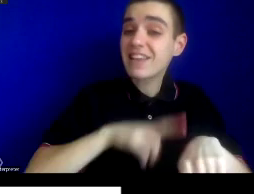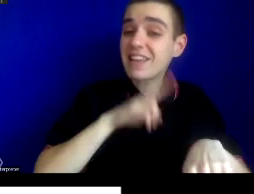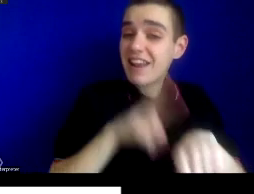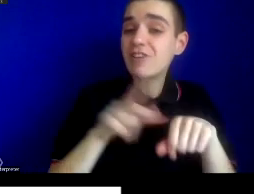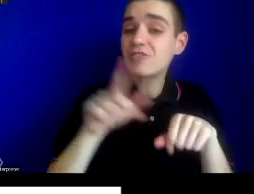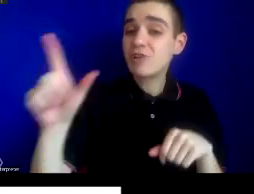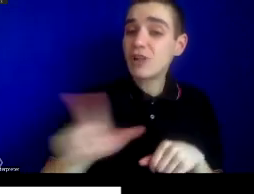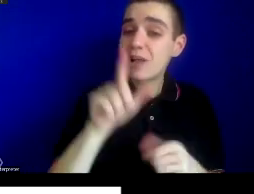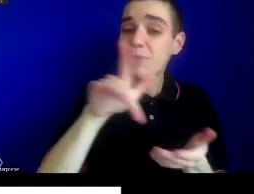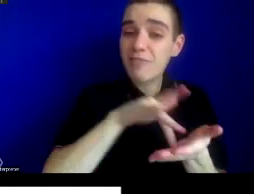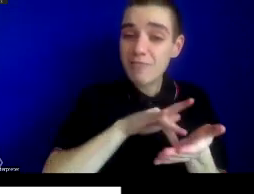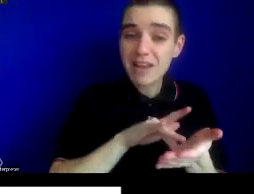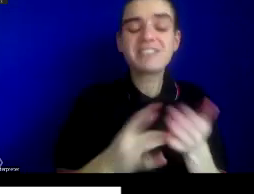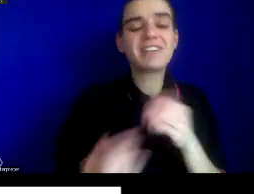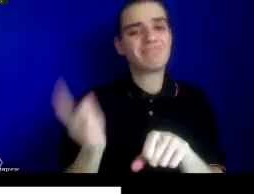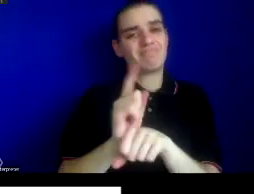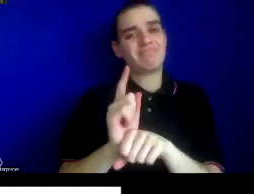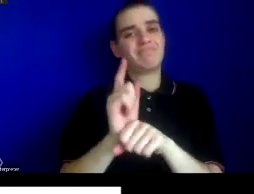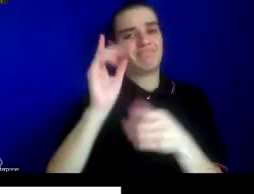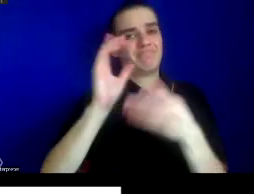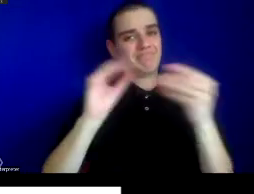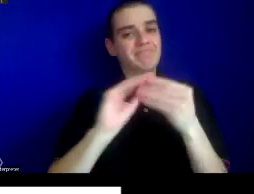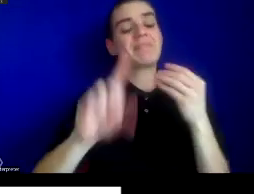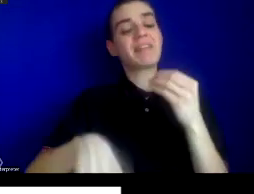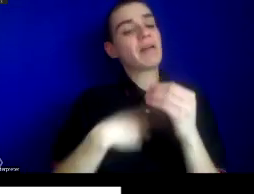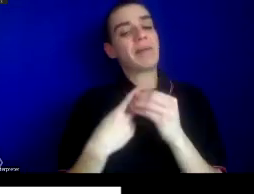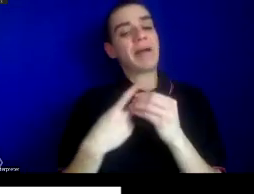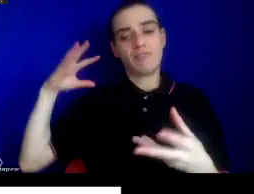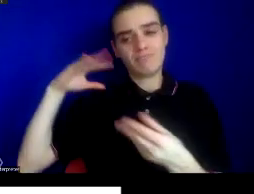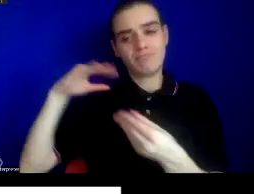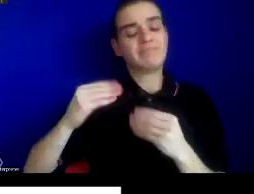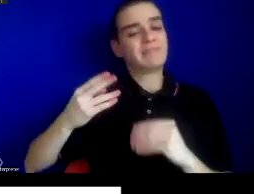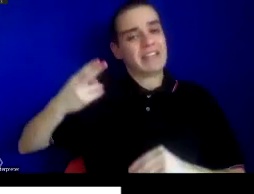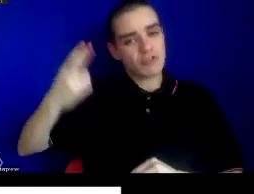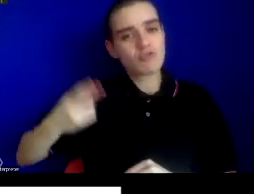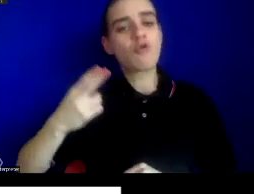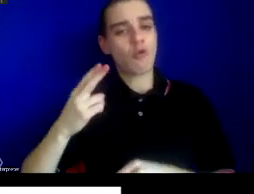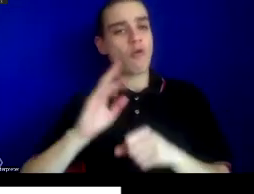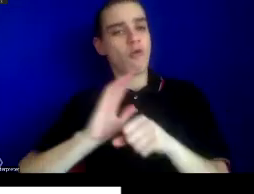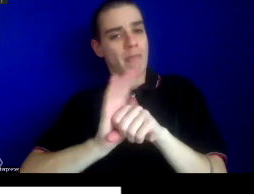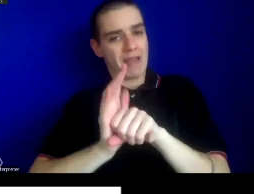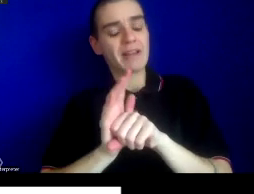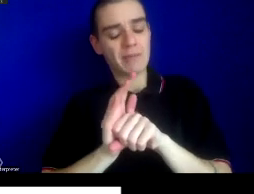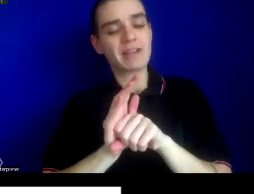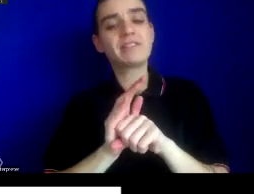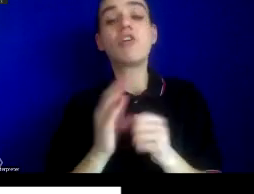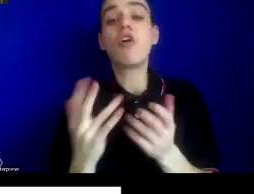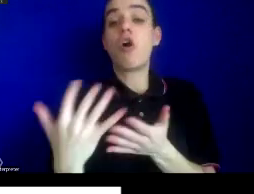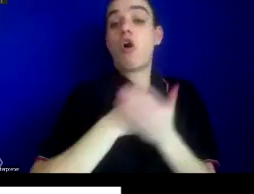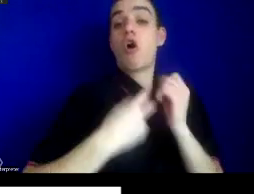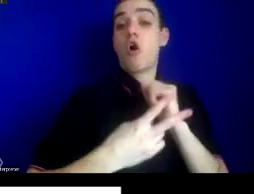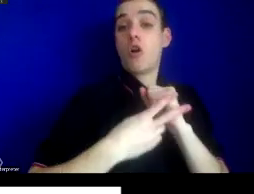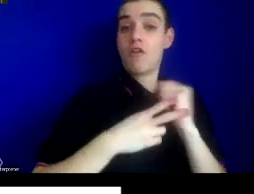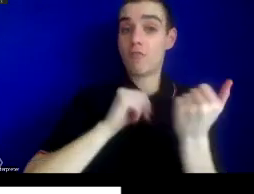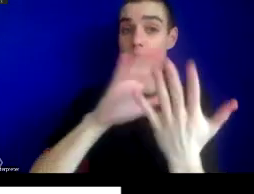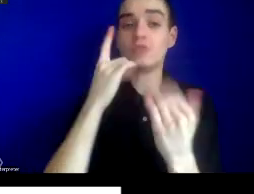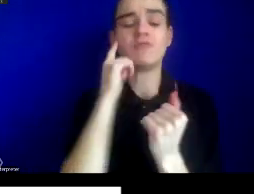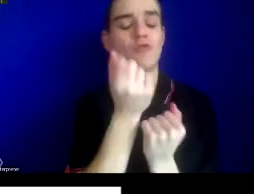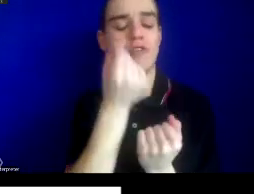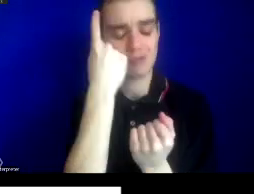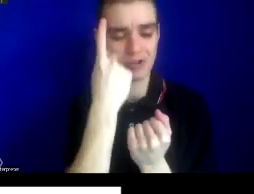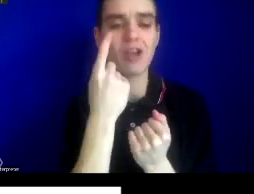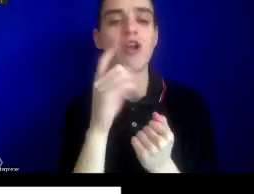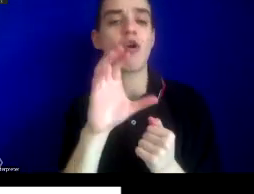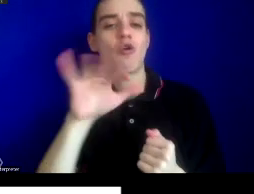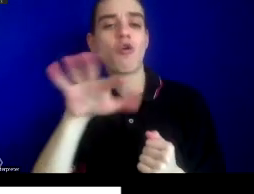to speak on narratives of pandemics past, archival approaches to understanding the COVID-19 pandemic. Dr. White, over to you